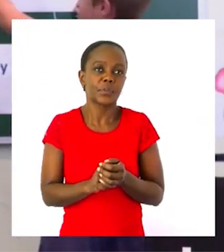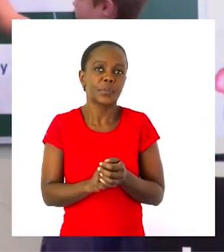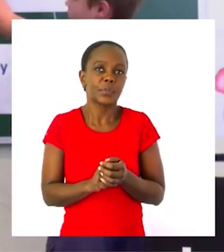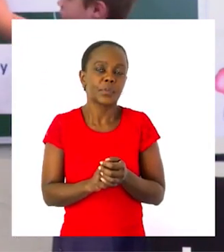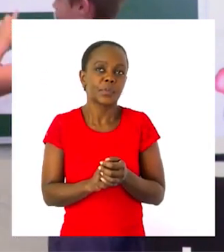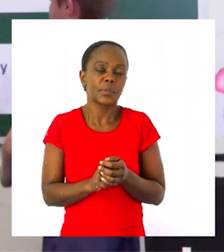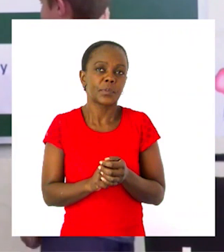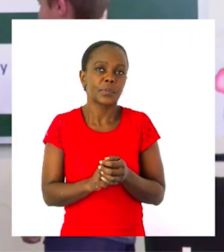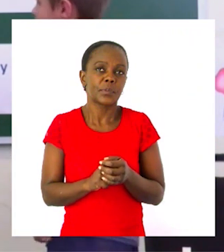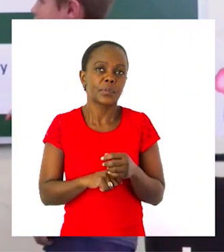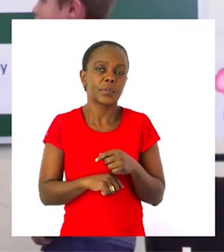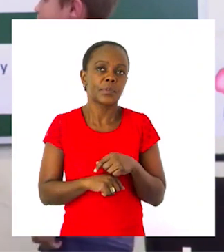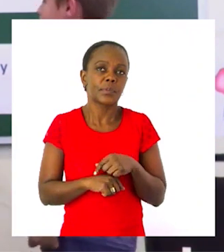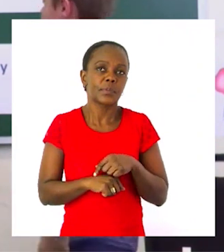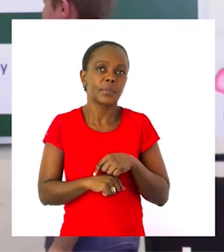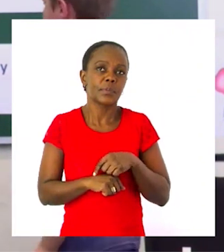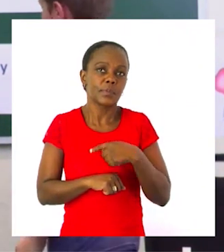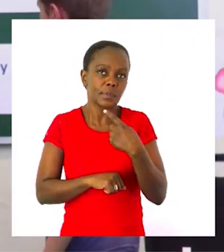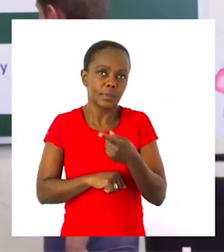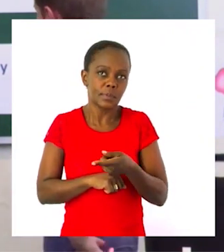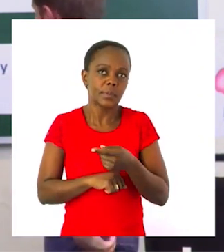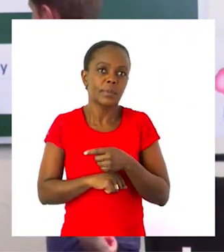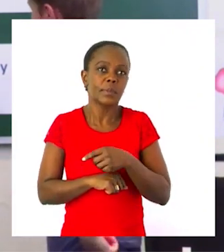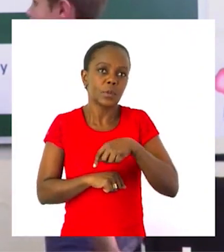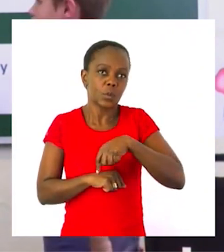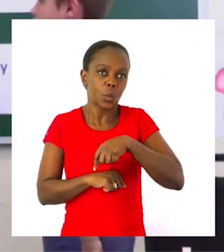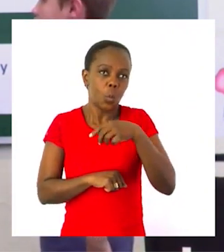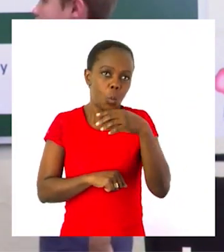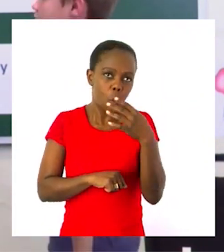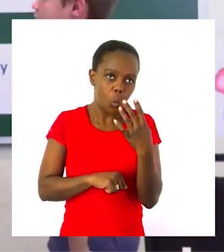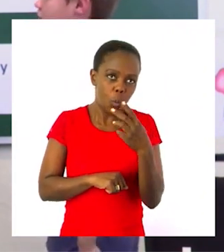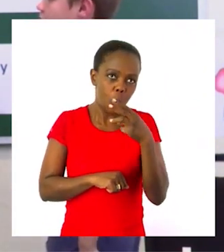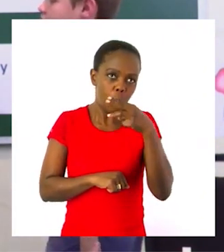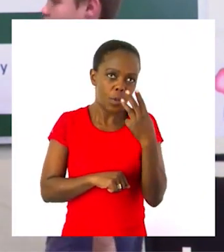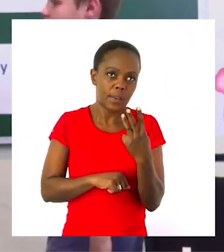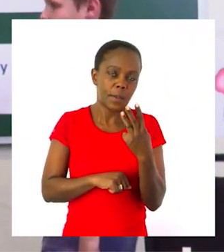Very good. Well done. Wednesday is the fourth day.